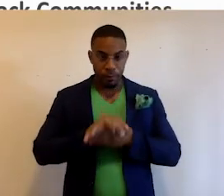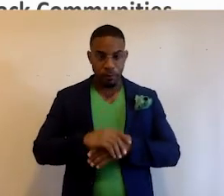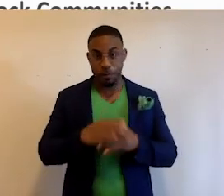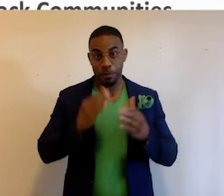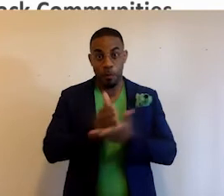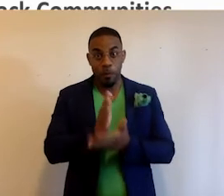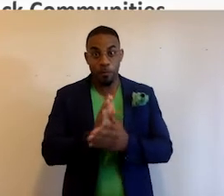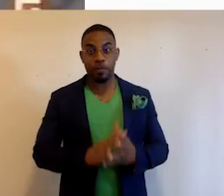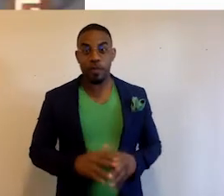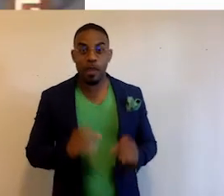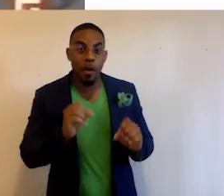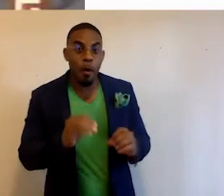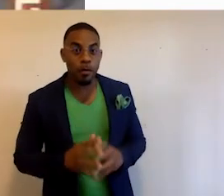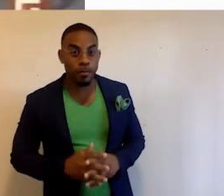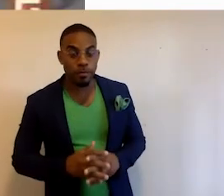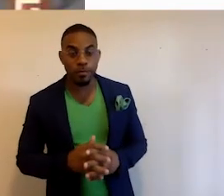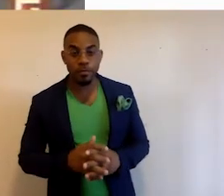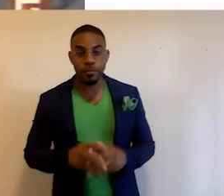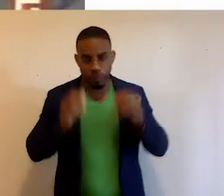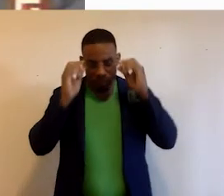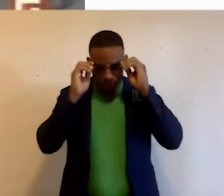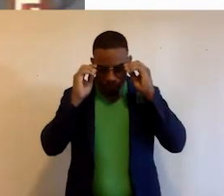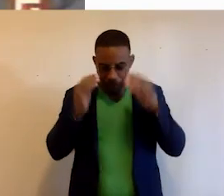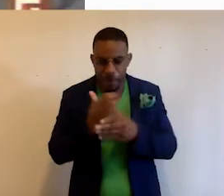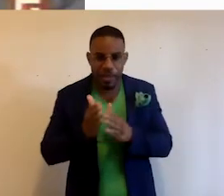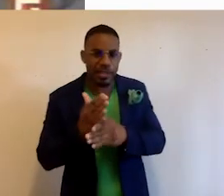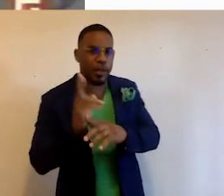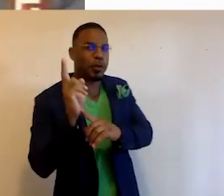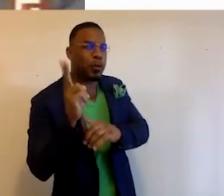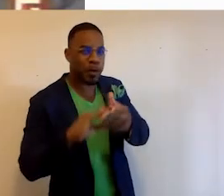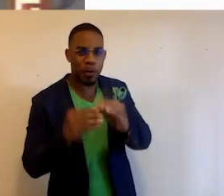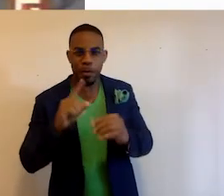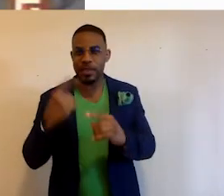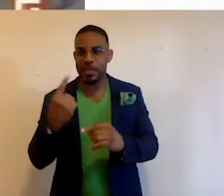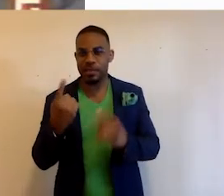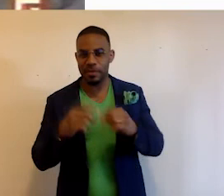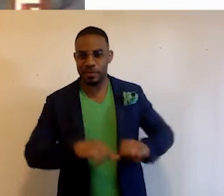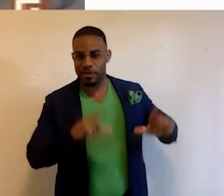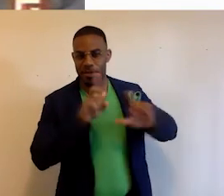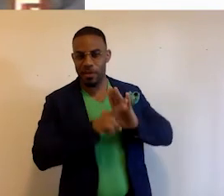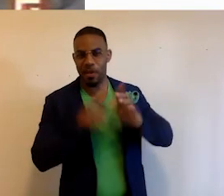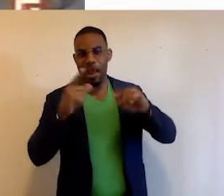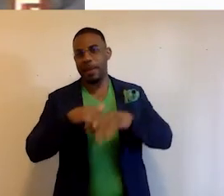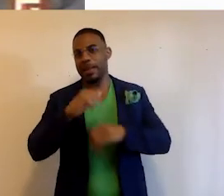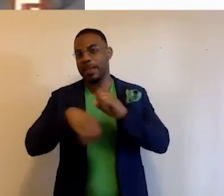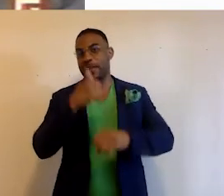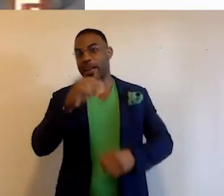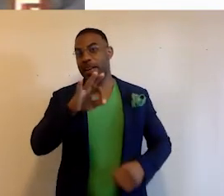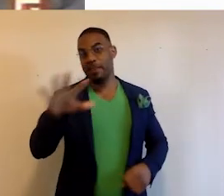All righty. So let me share a two-minute story about something that happened in 1995,